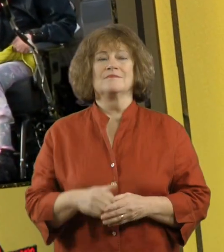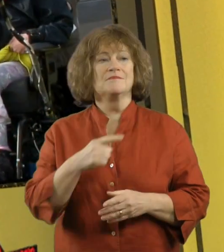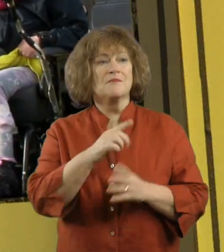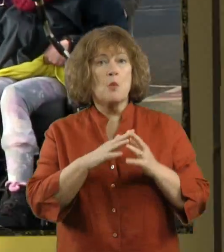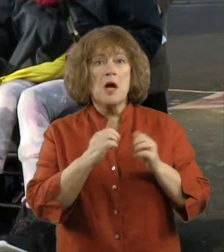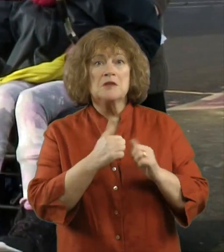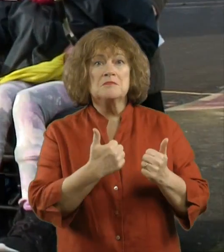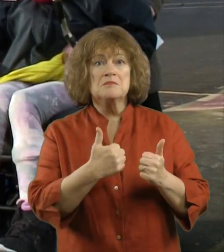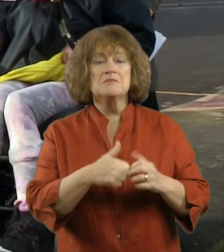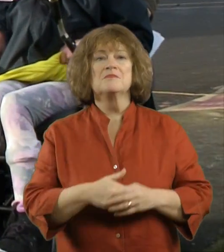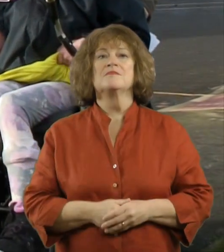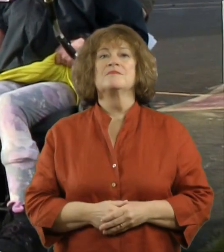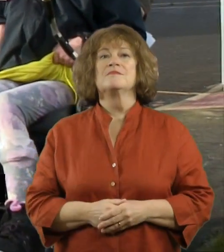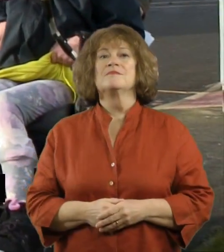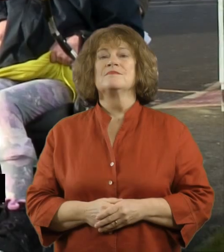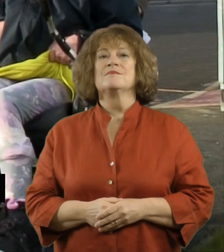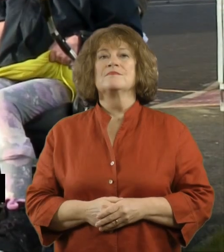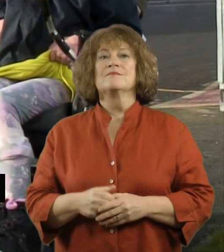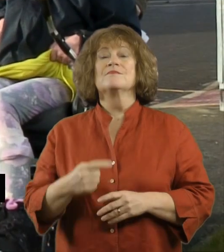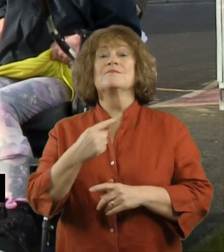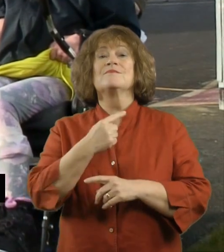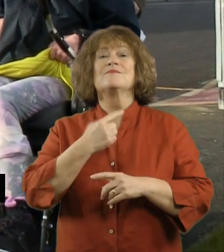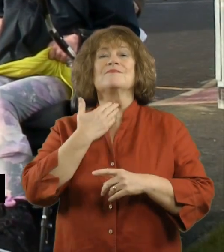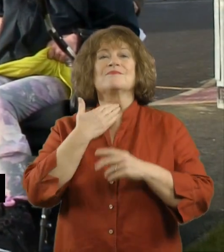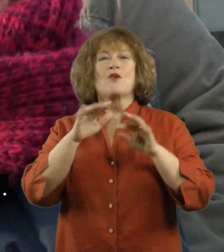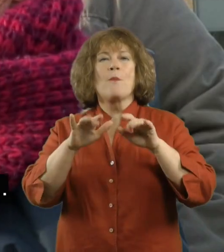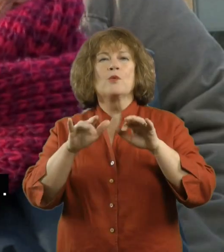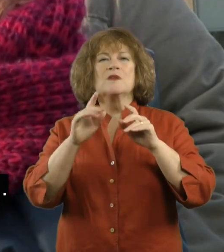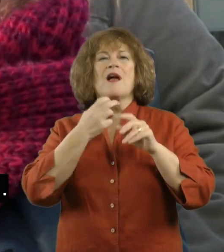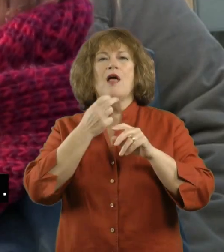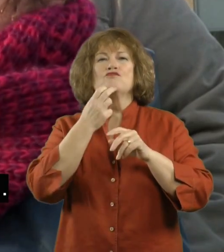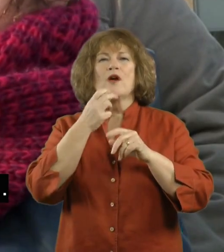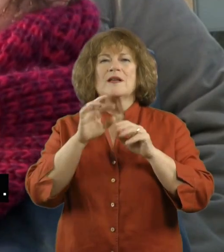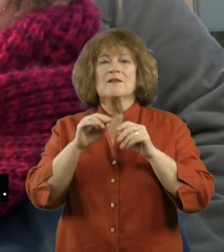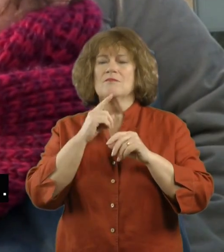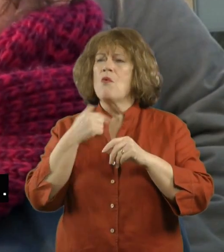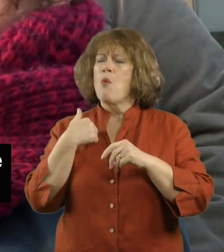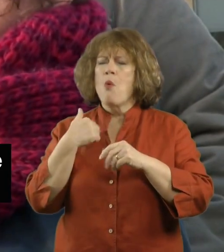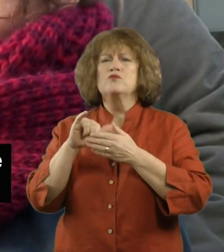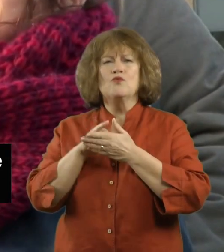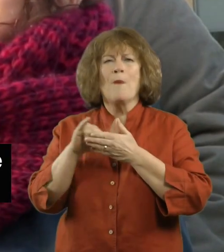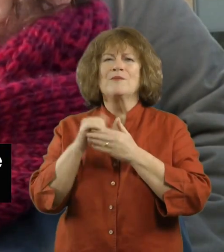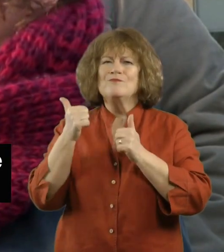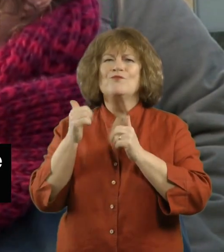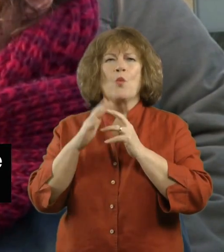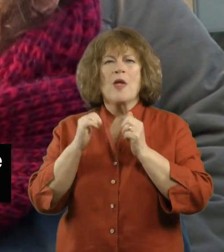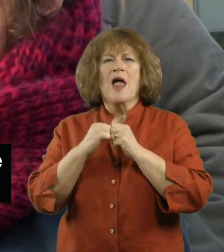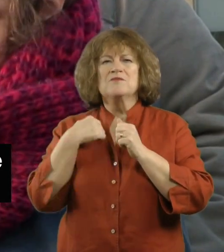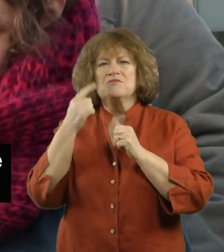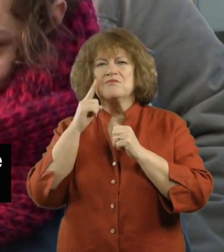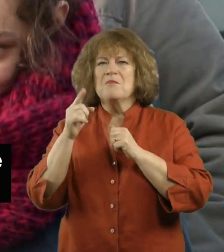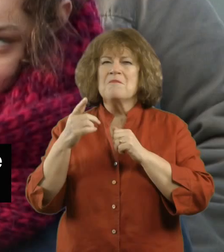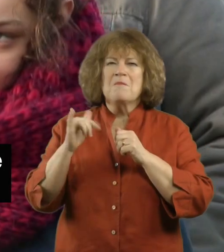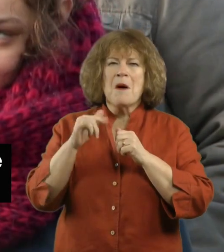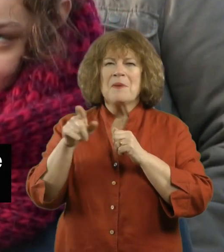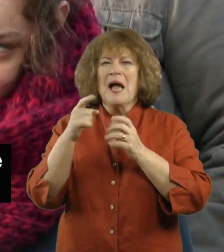How was your weekend, Emma? I had a good weekend shopping. Should we go and do some more shopping